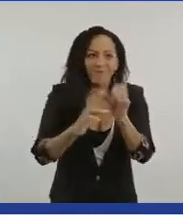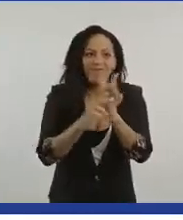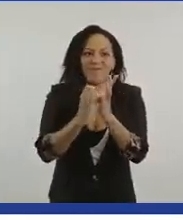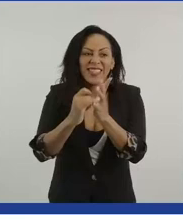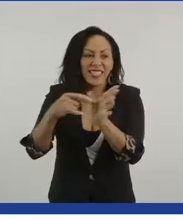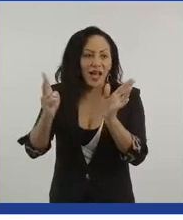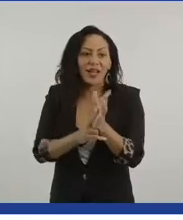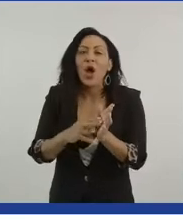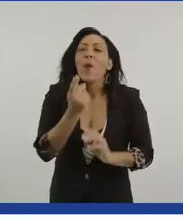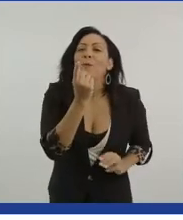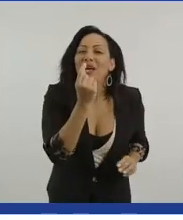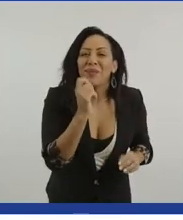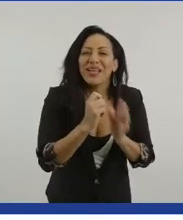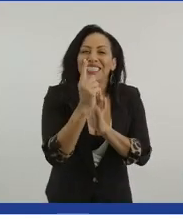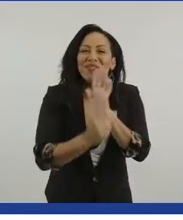Possibilities Project.